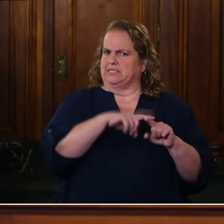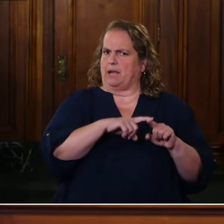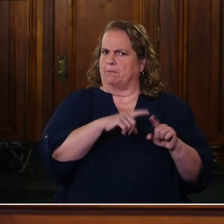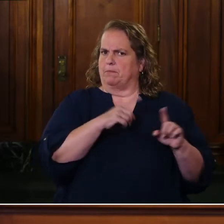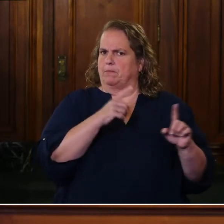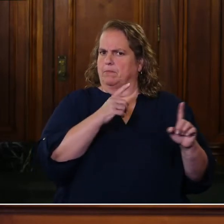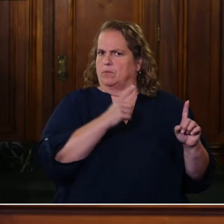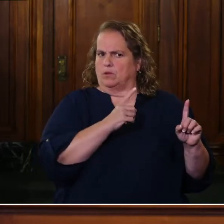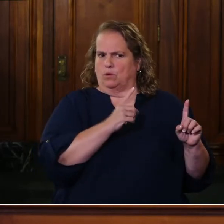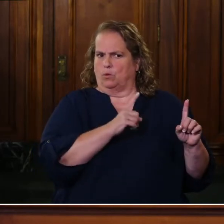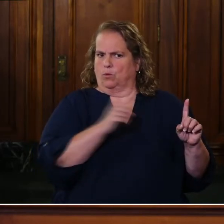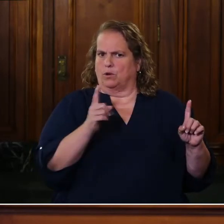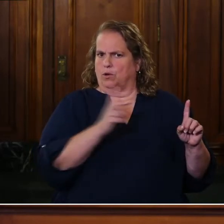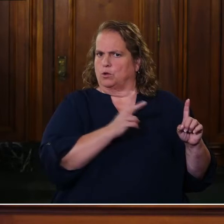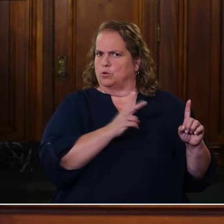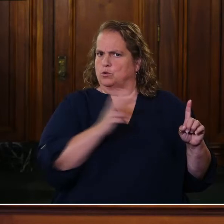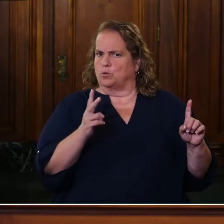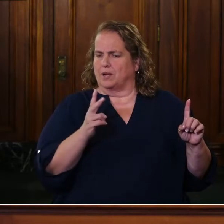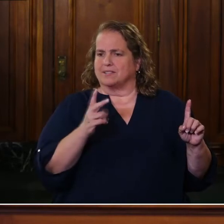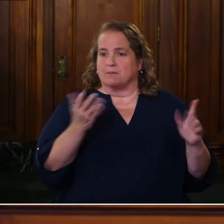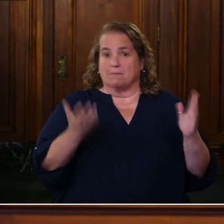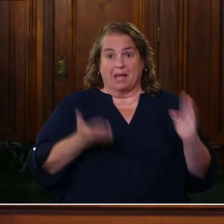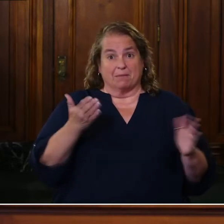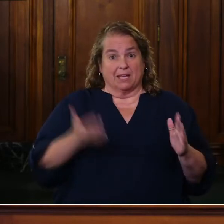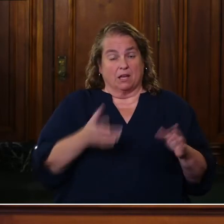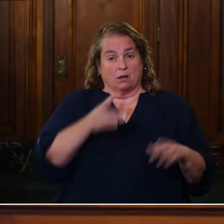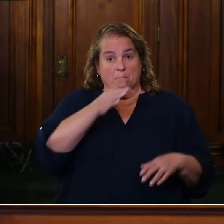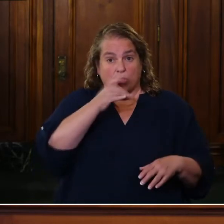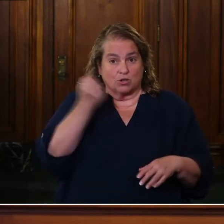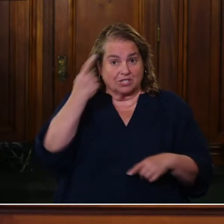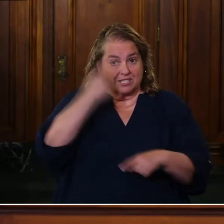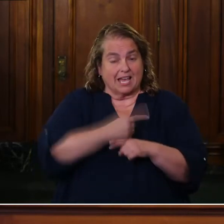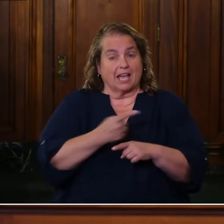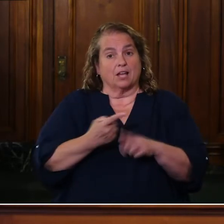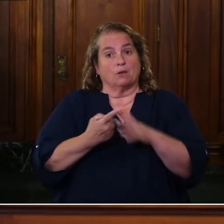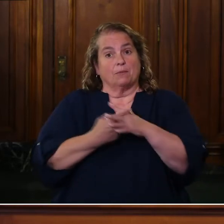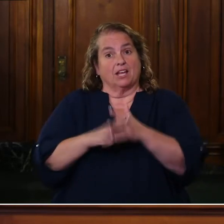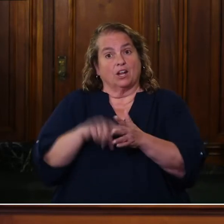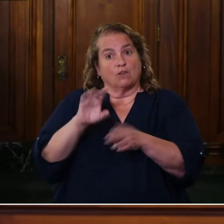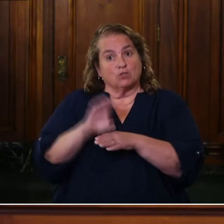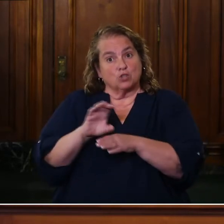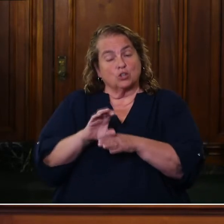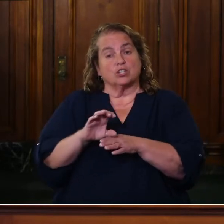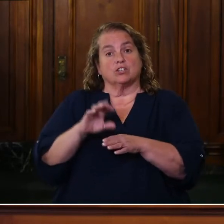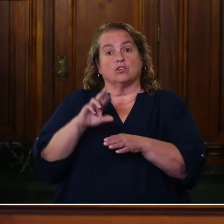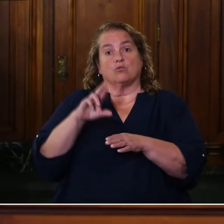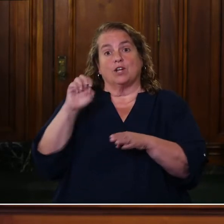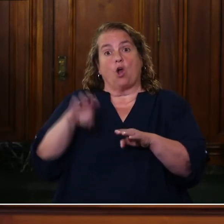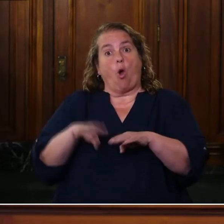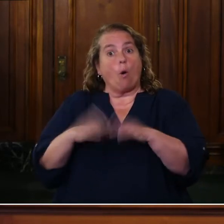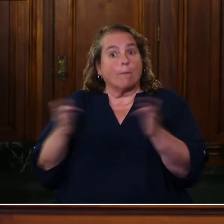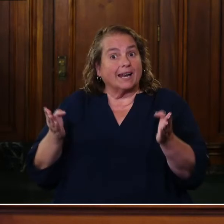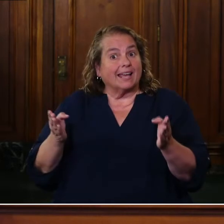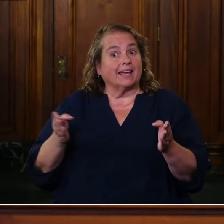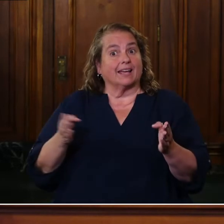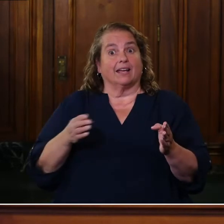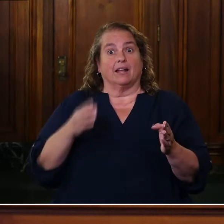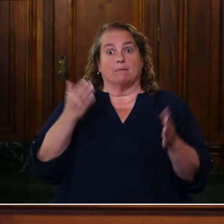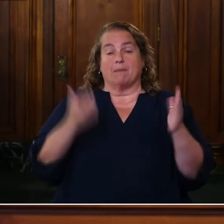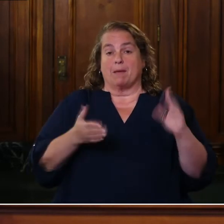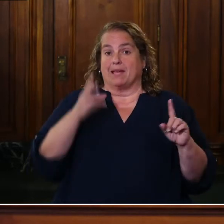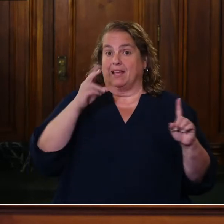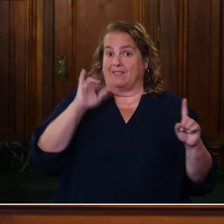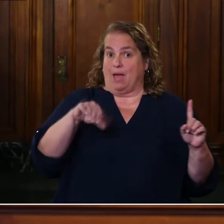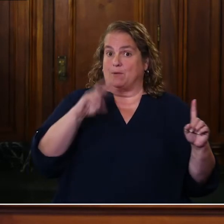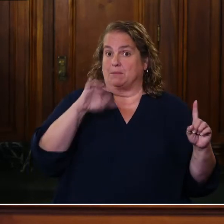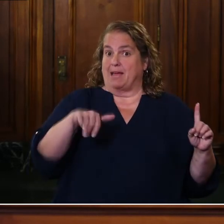Mother's Day and the beginning of churches and the beginning of reopening, May 10th and 11th, likely the, uh, starting point